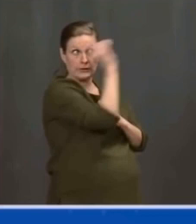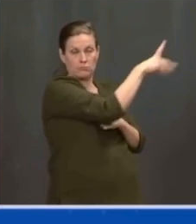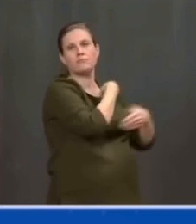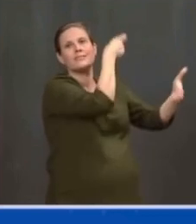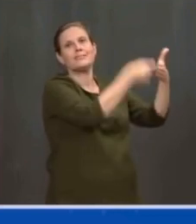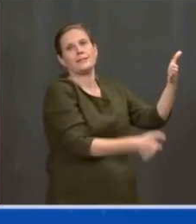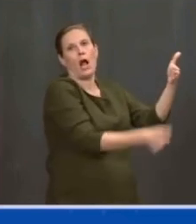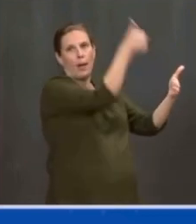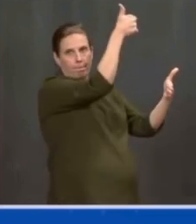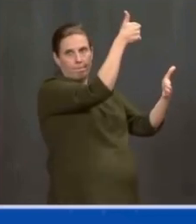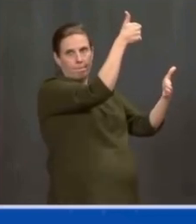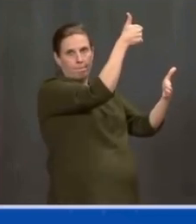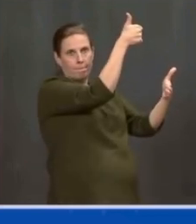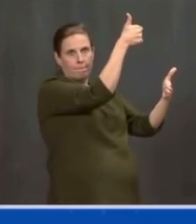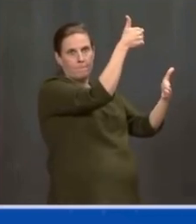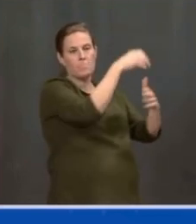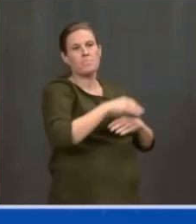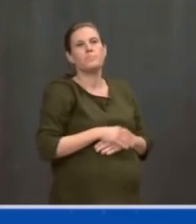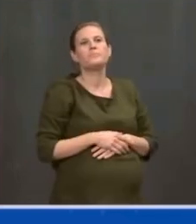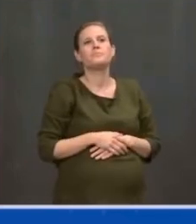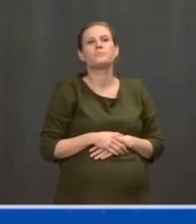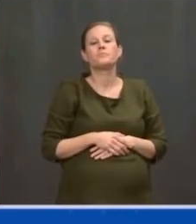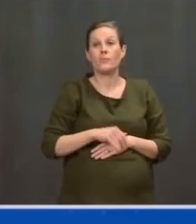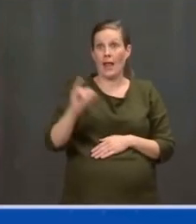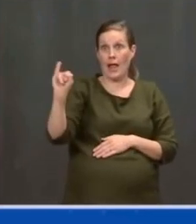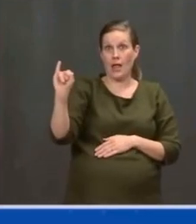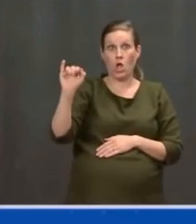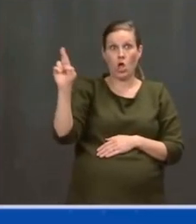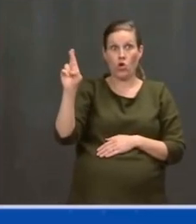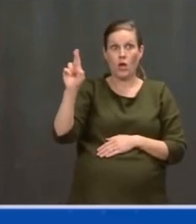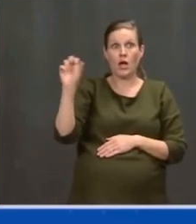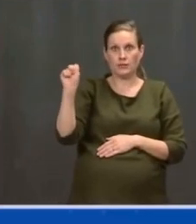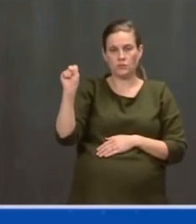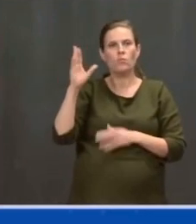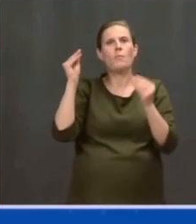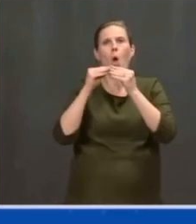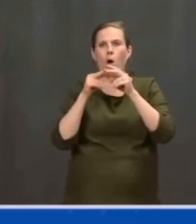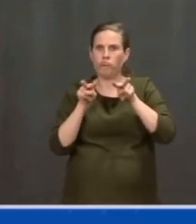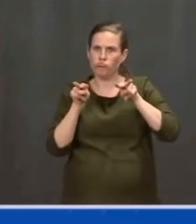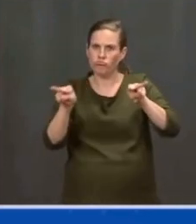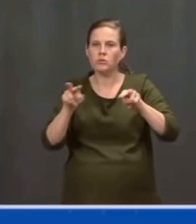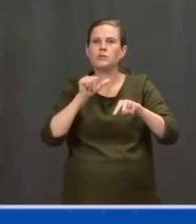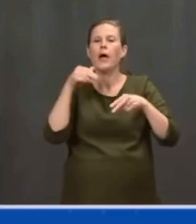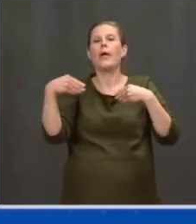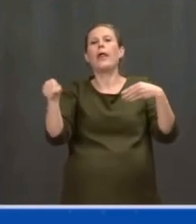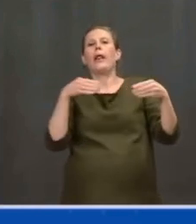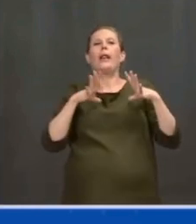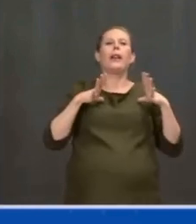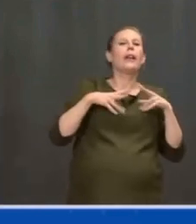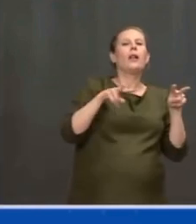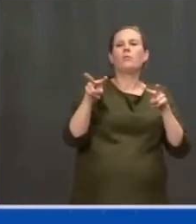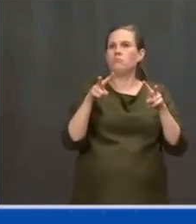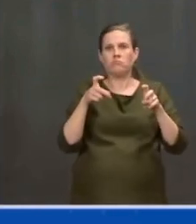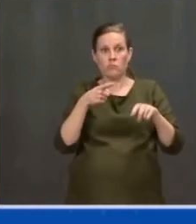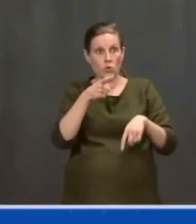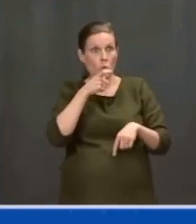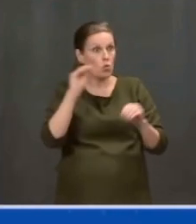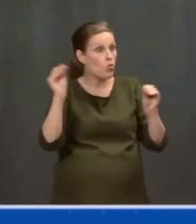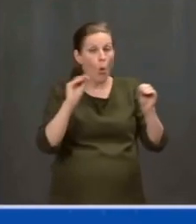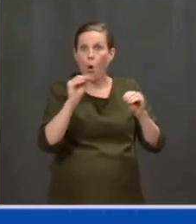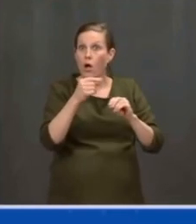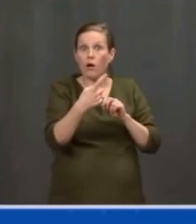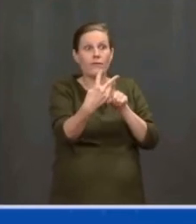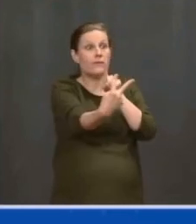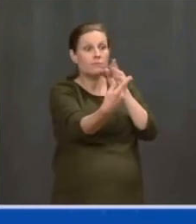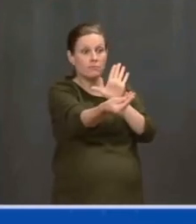the IRS enforcement against corporations who either fail to report their incomes or underreport. It's estimated that could raise hundreds of billions